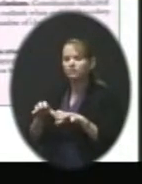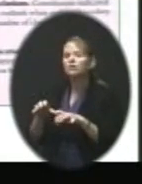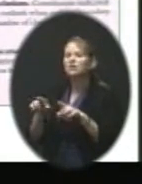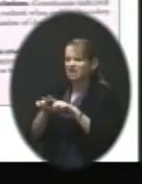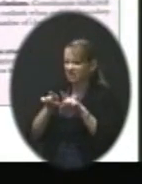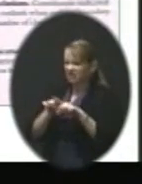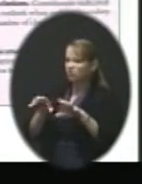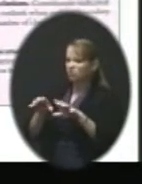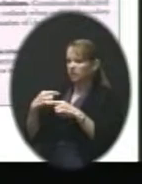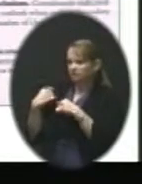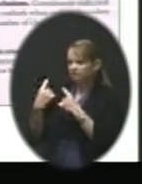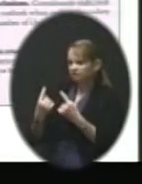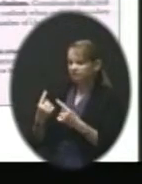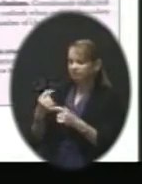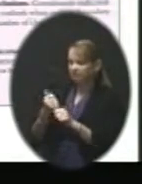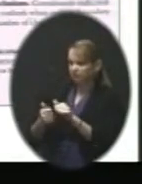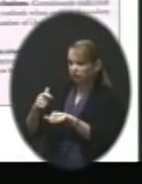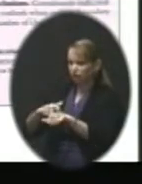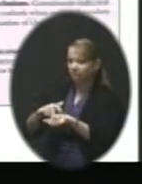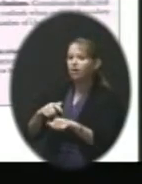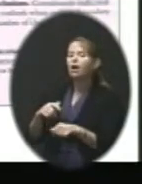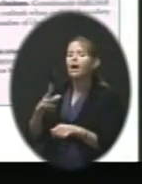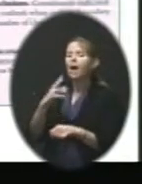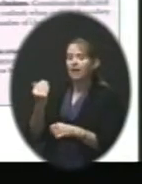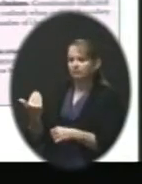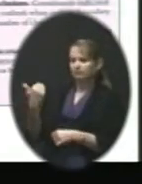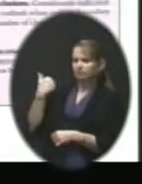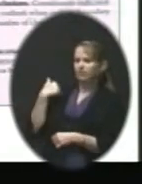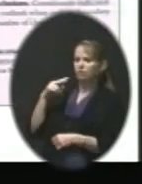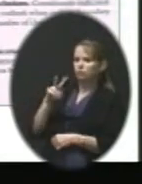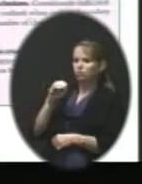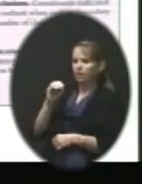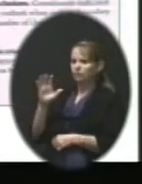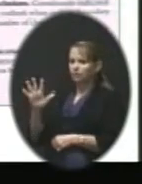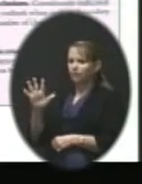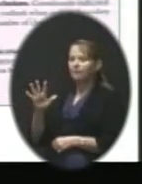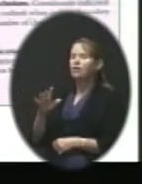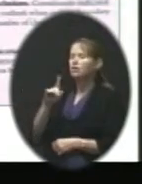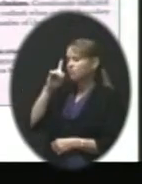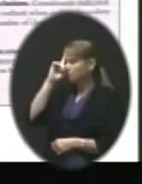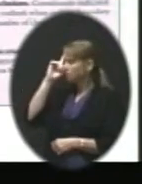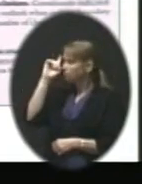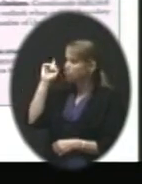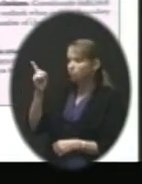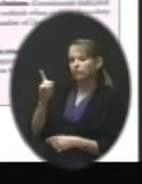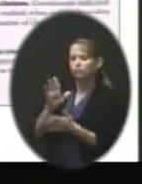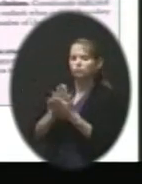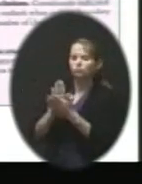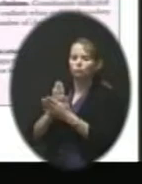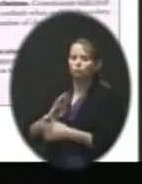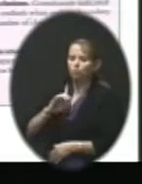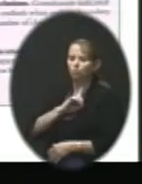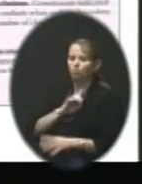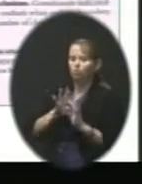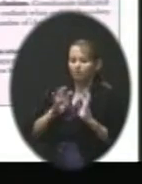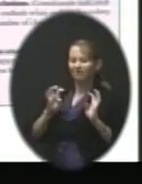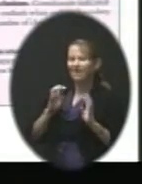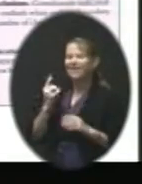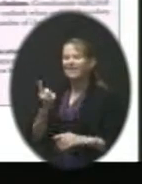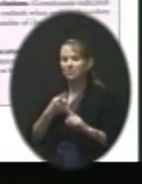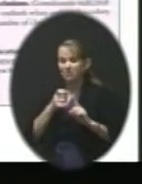And then also in 2005, a brilliant school board really laid out, someone's laughing that was on it,